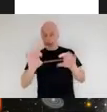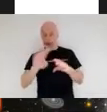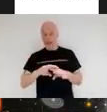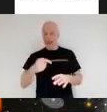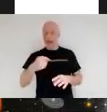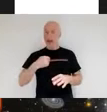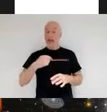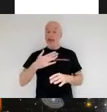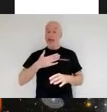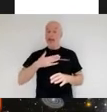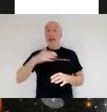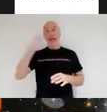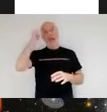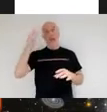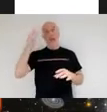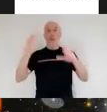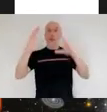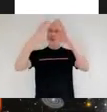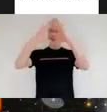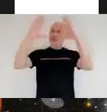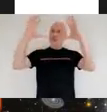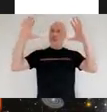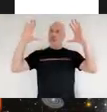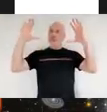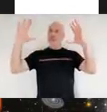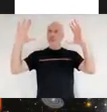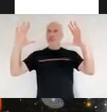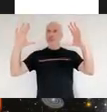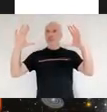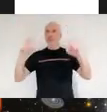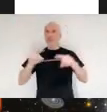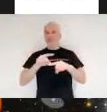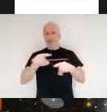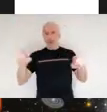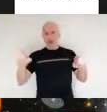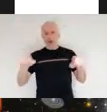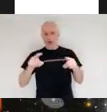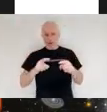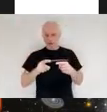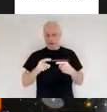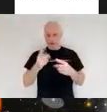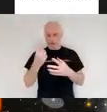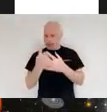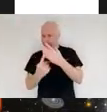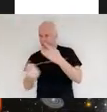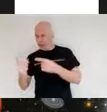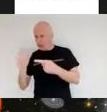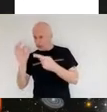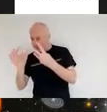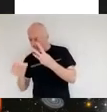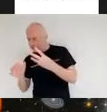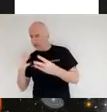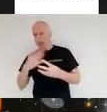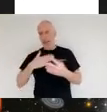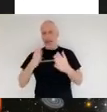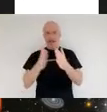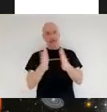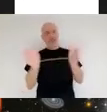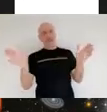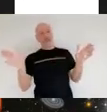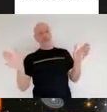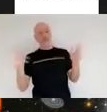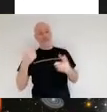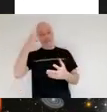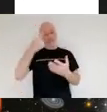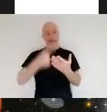picture thing rather than necessarily getting too ingrained in individual nitty gritty things so i decided that education